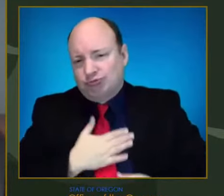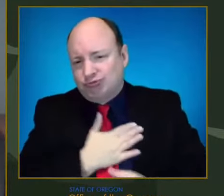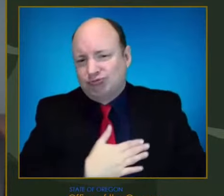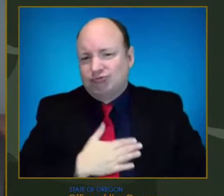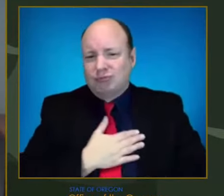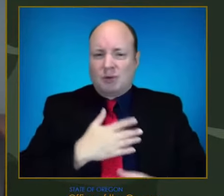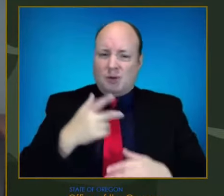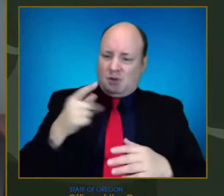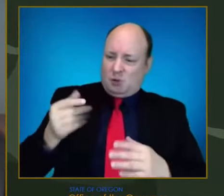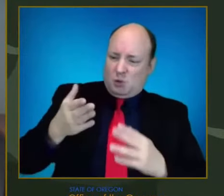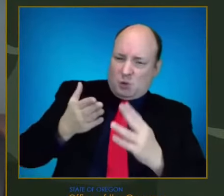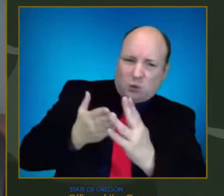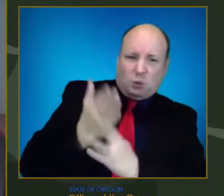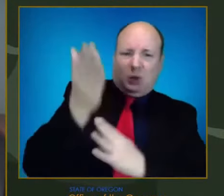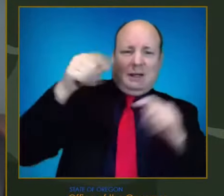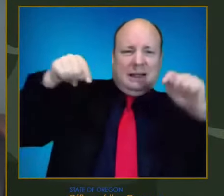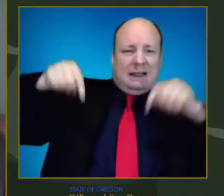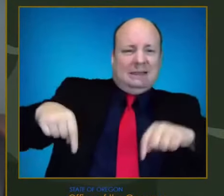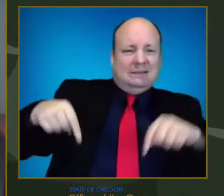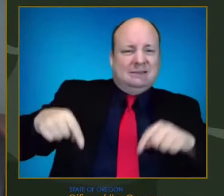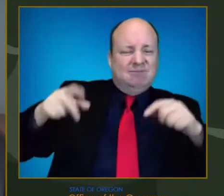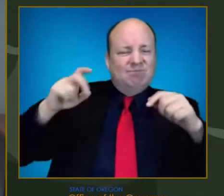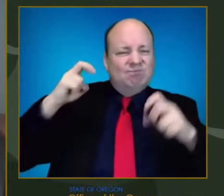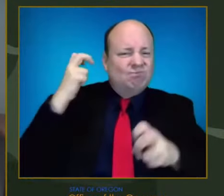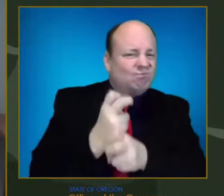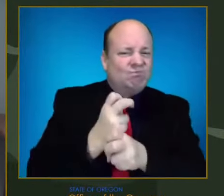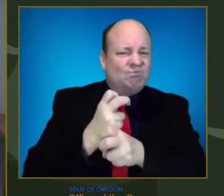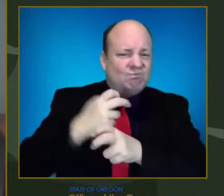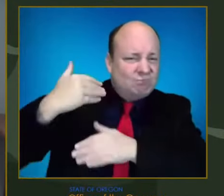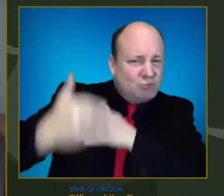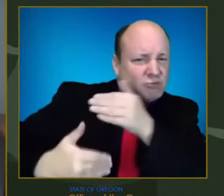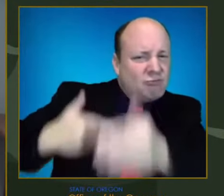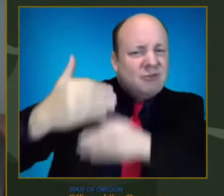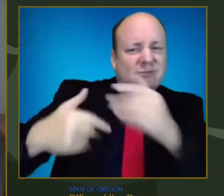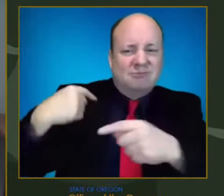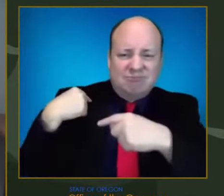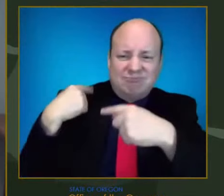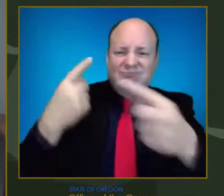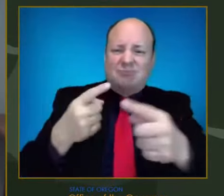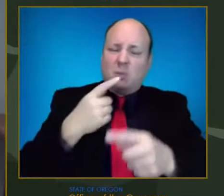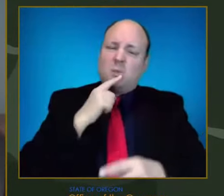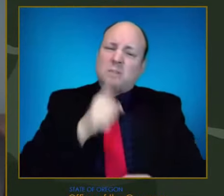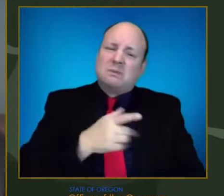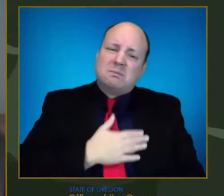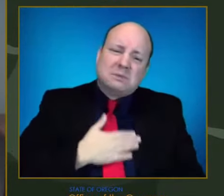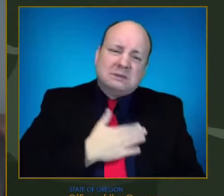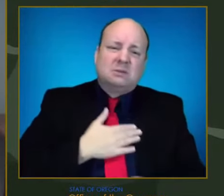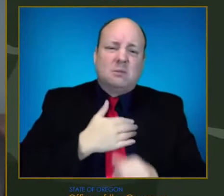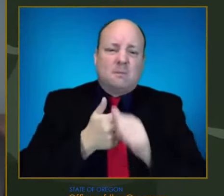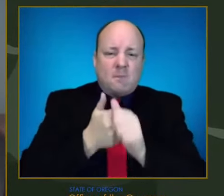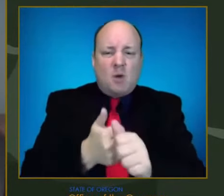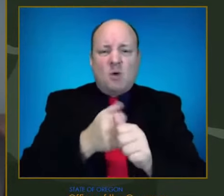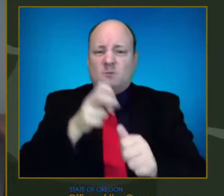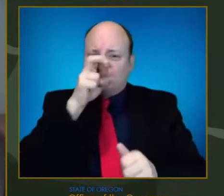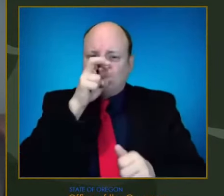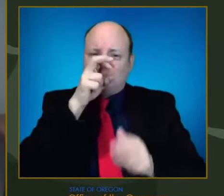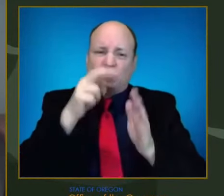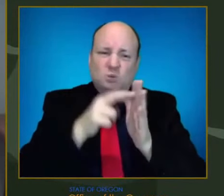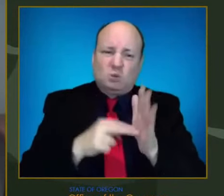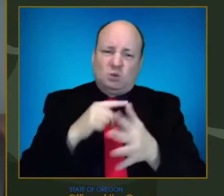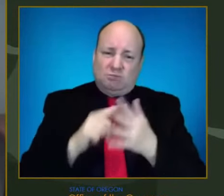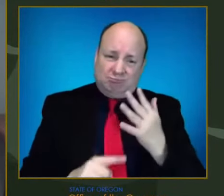at this point, we need for everyone to do their part. So we in health care can also do our part on your behalf,